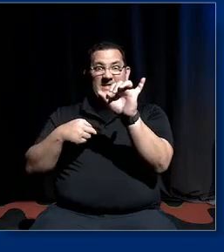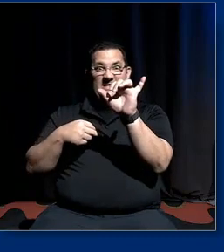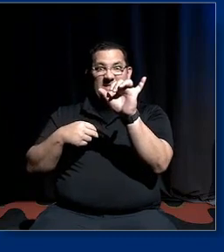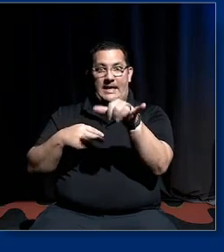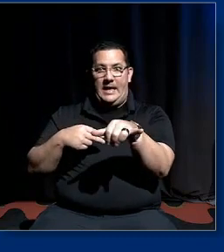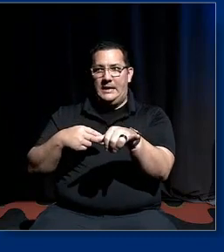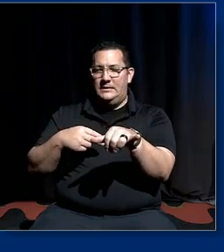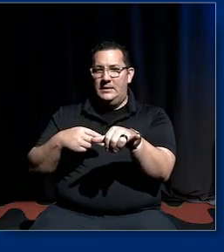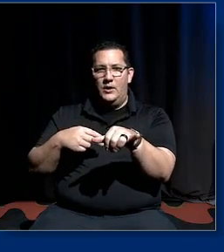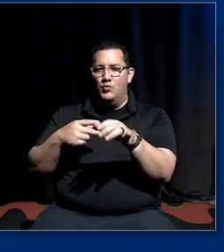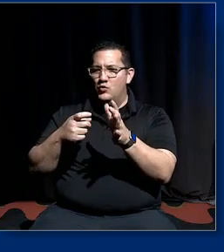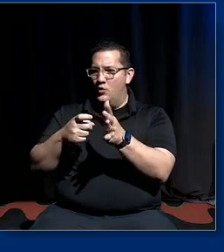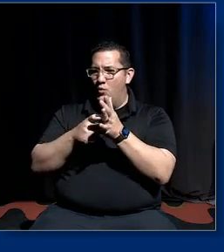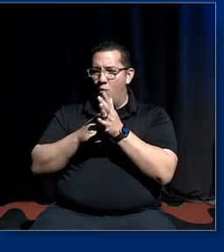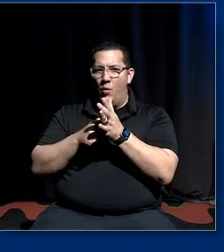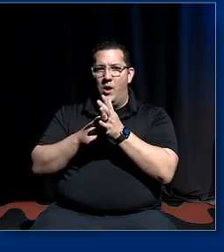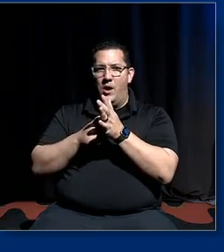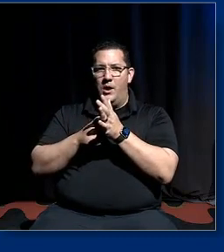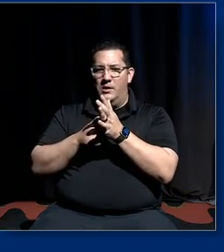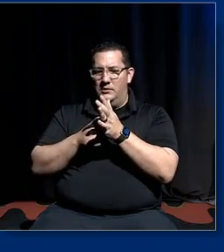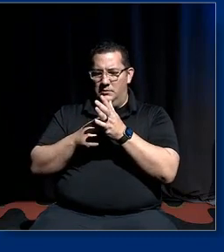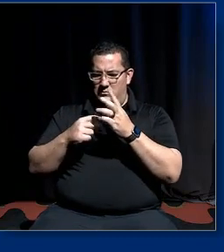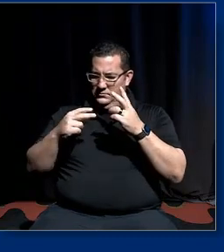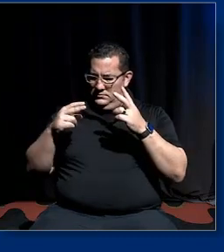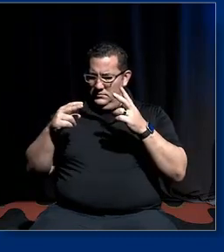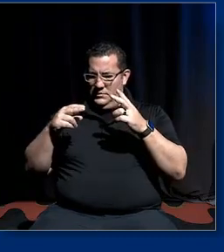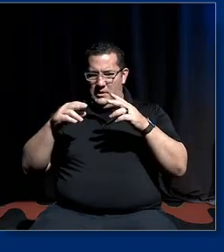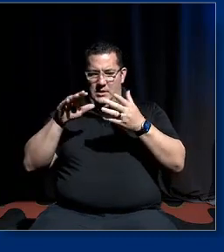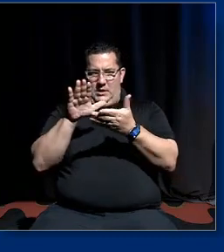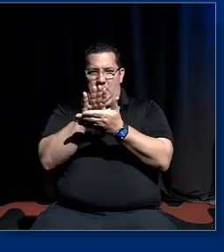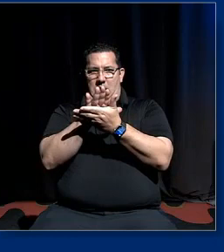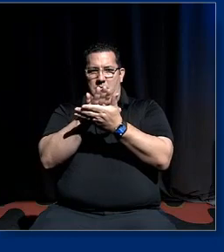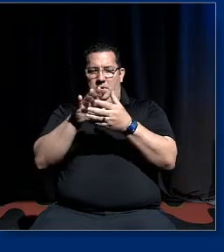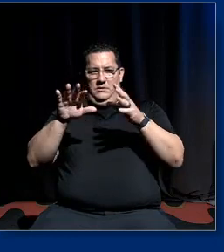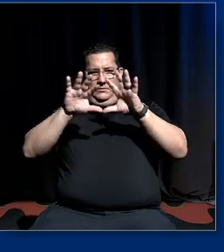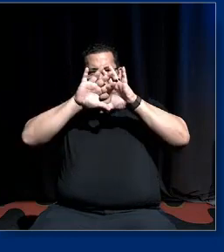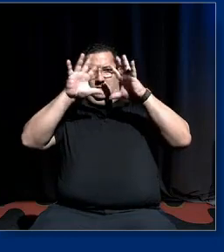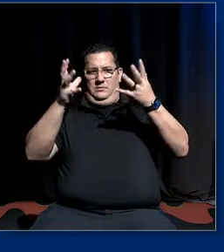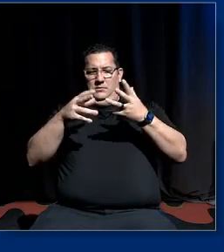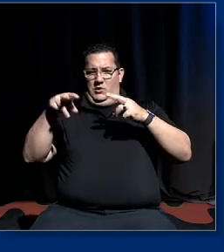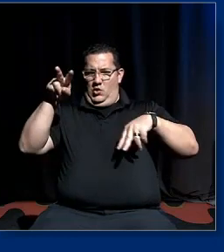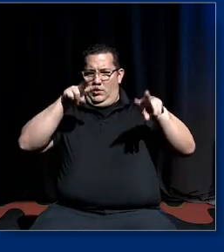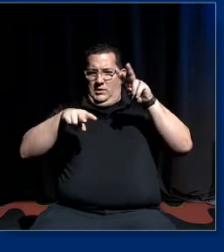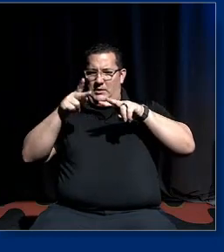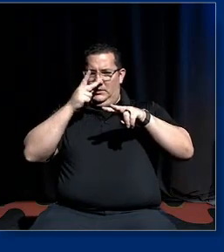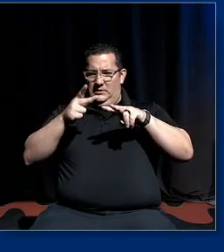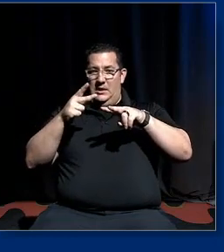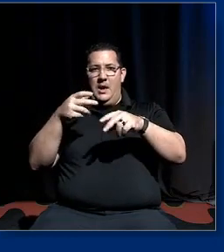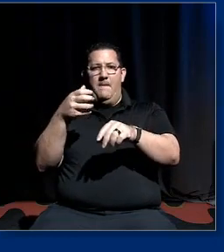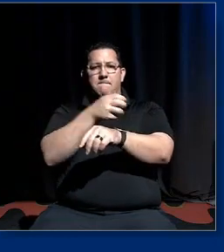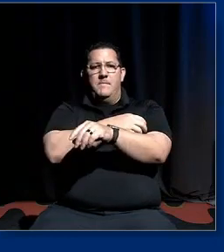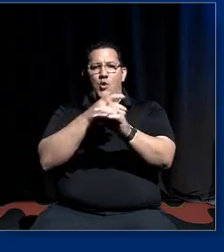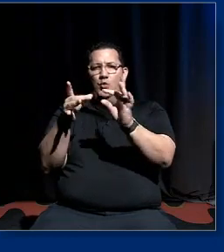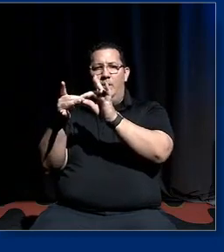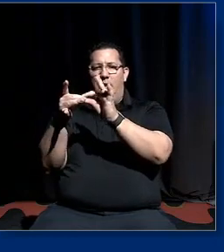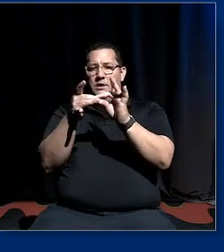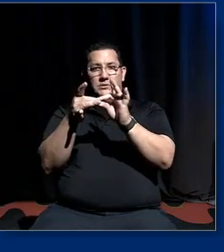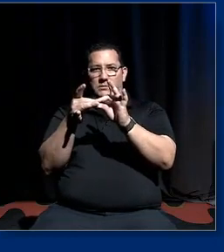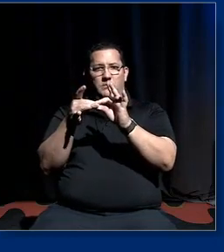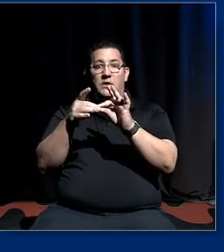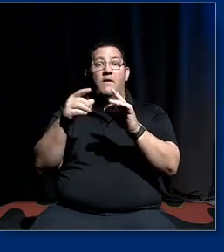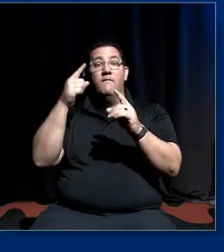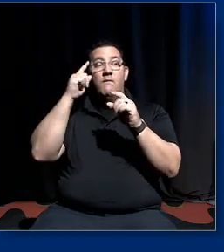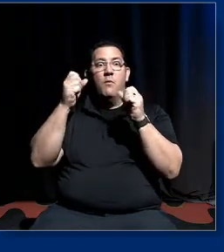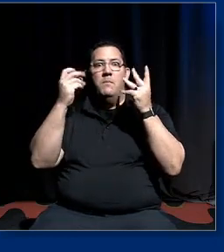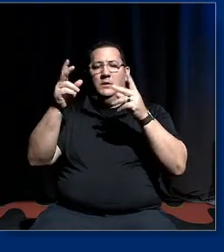a whole set of power relations within the academy uh and turns them on their head um the idea